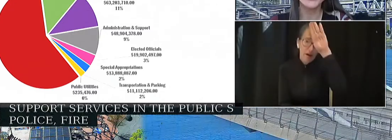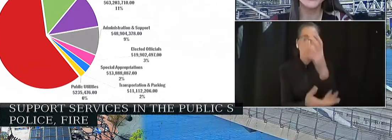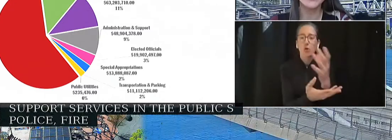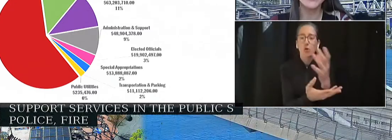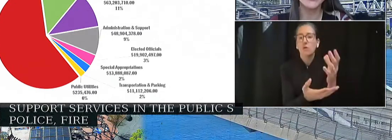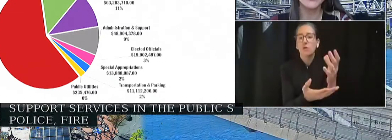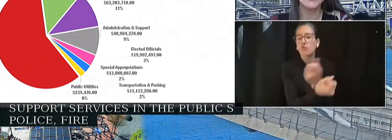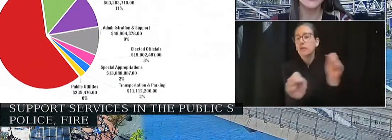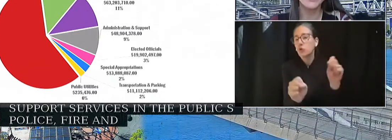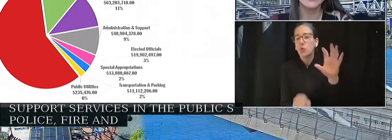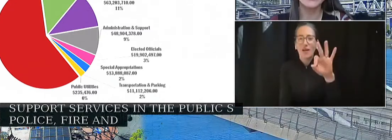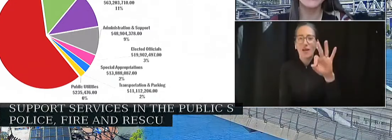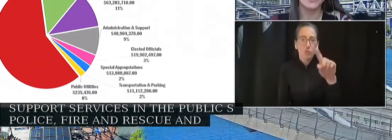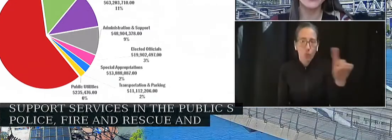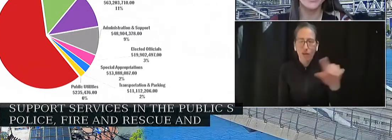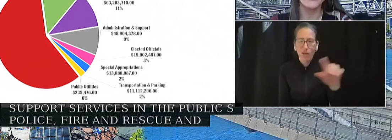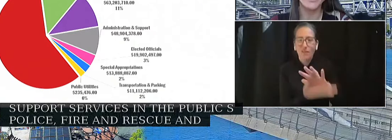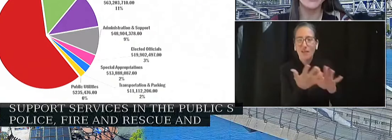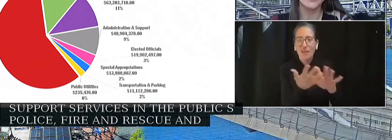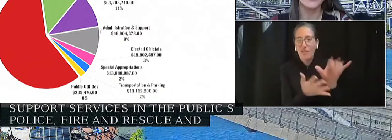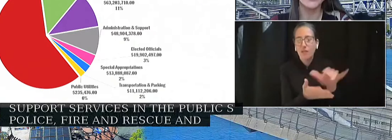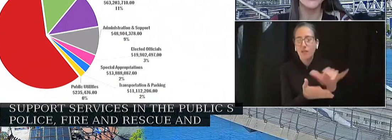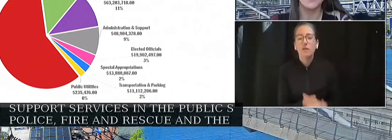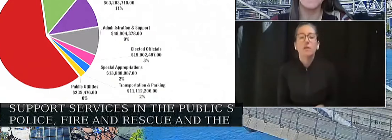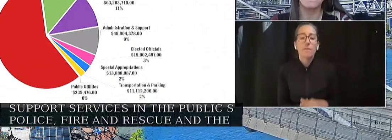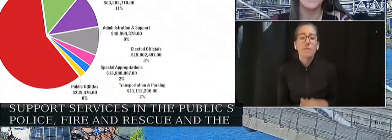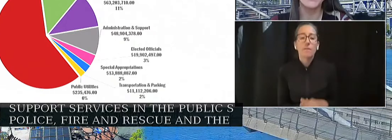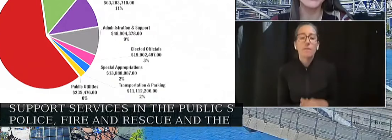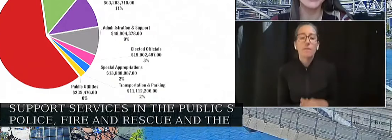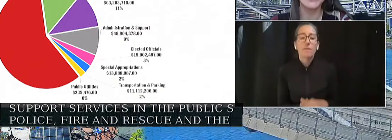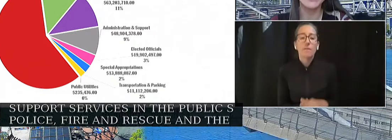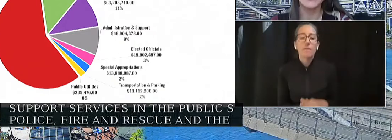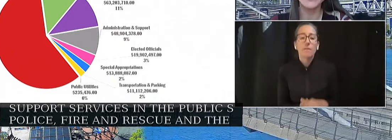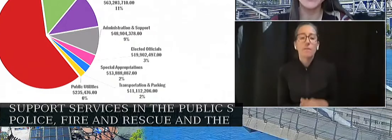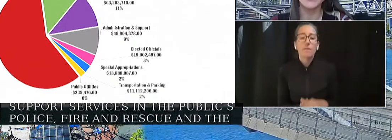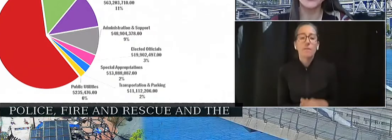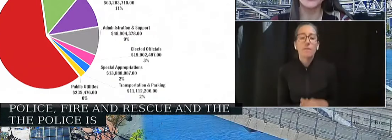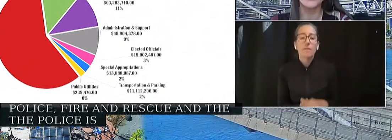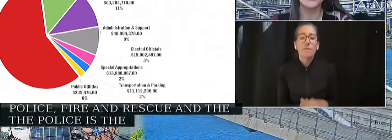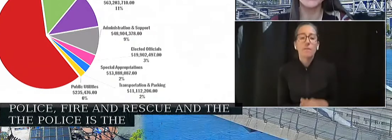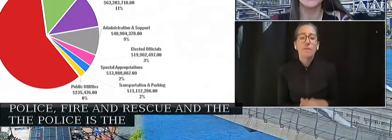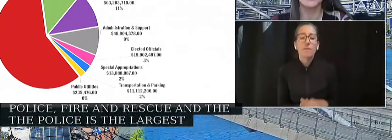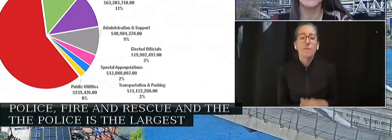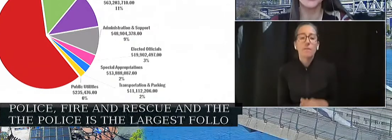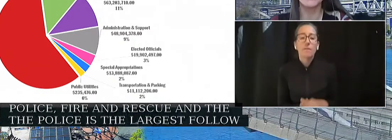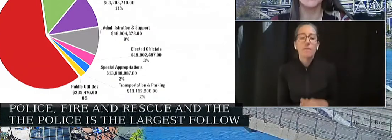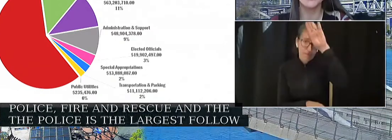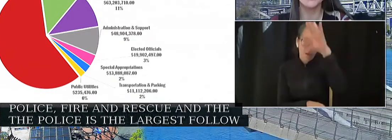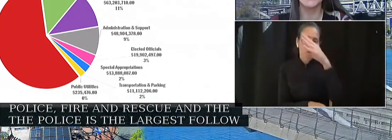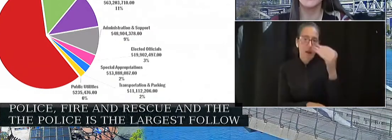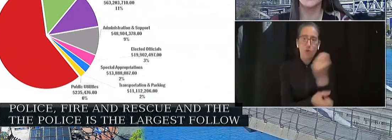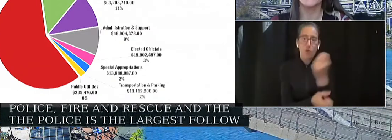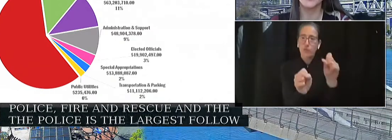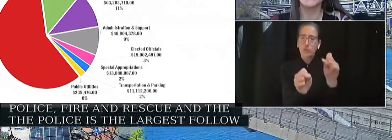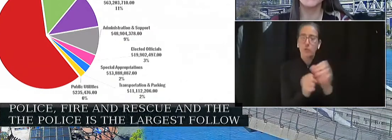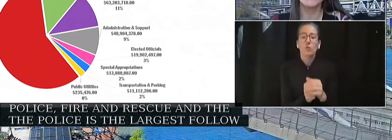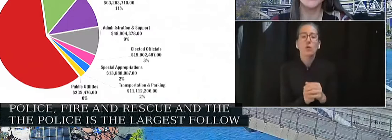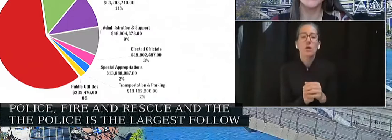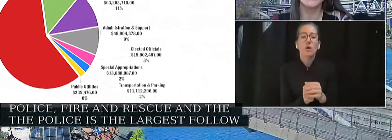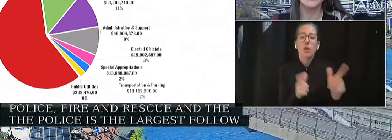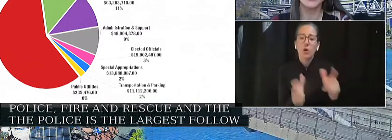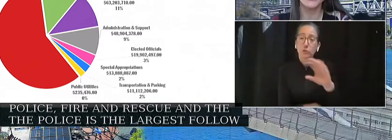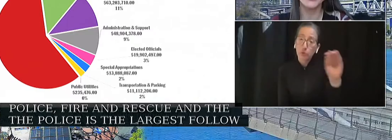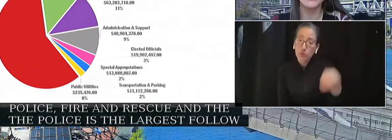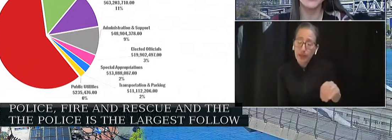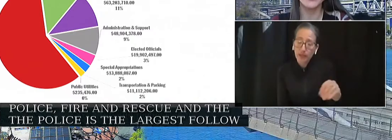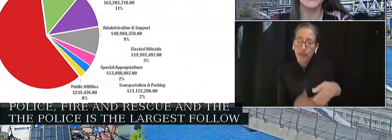The police bureau is the largest allocation, followed by fire and rescue. Additionally, the city spends a notable portion of discretionary resource on parks